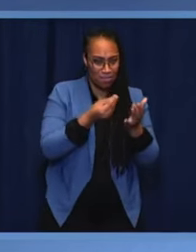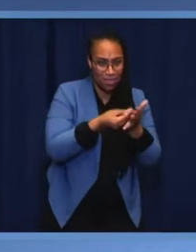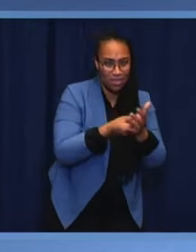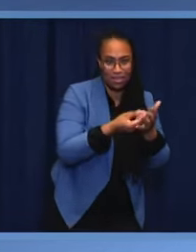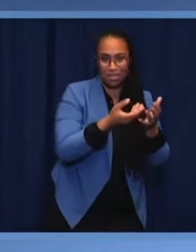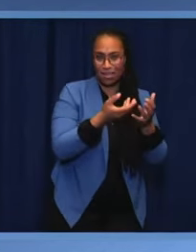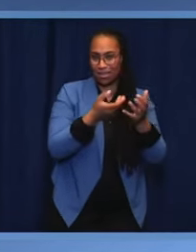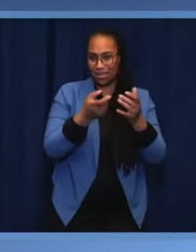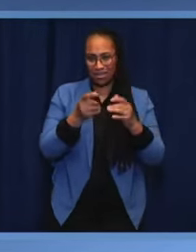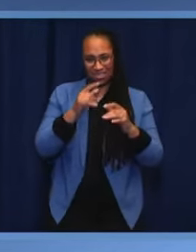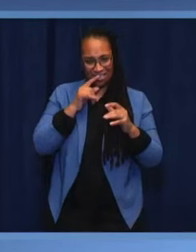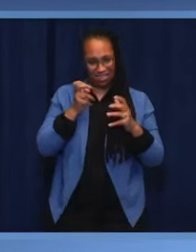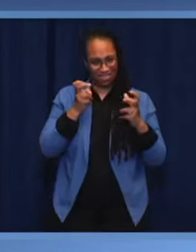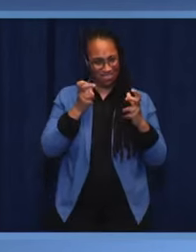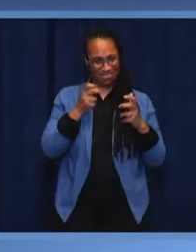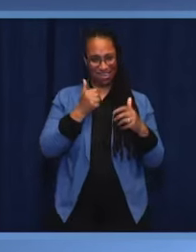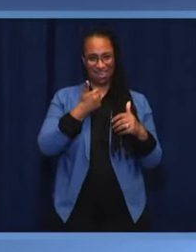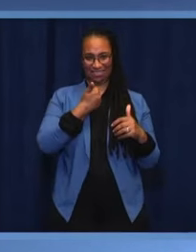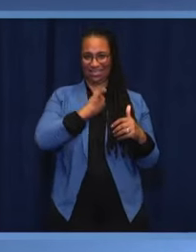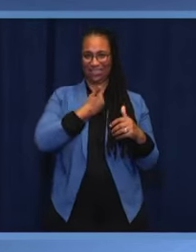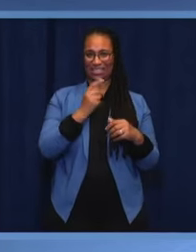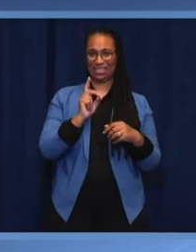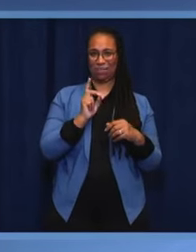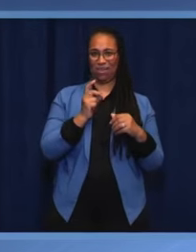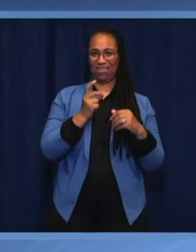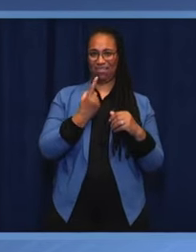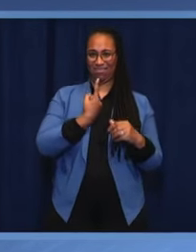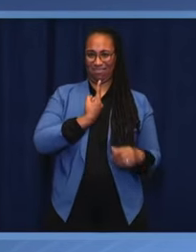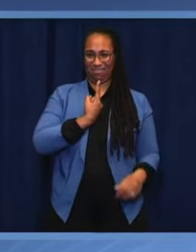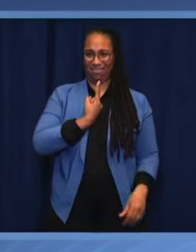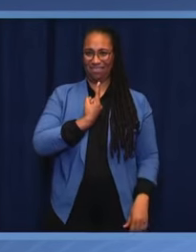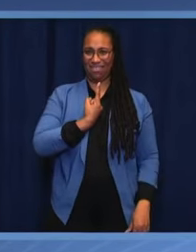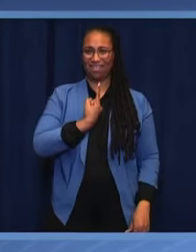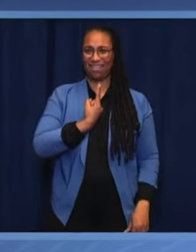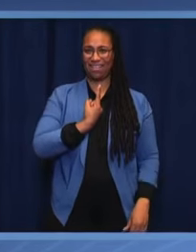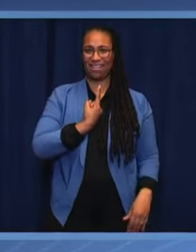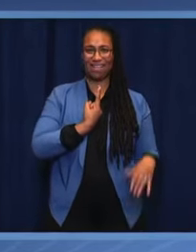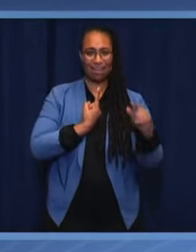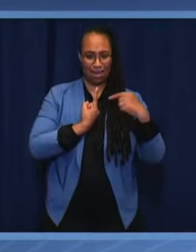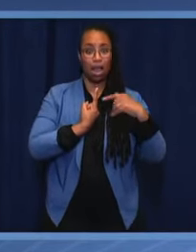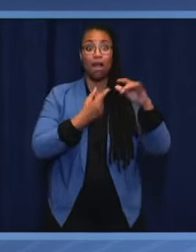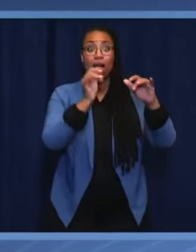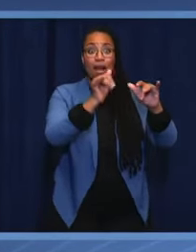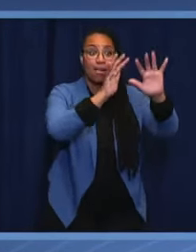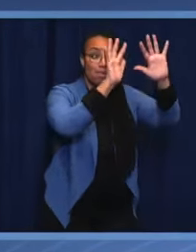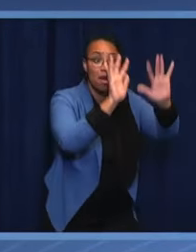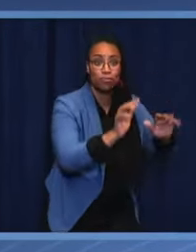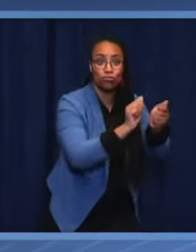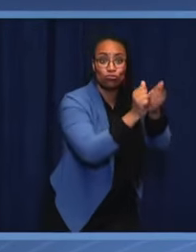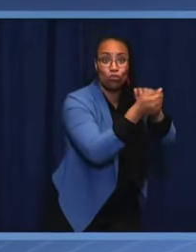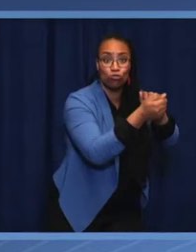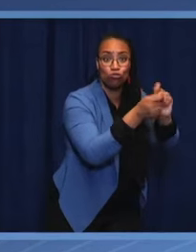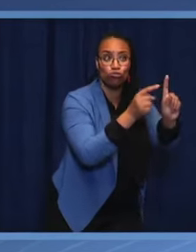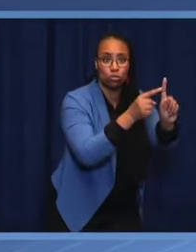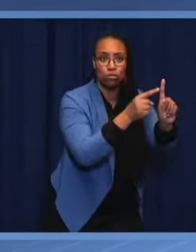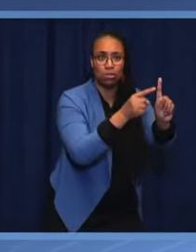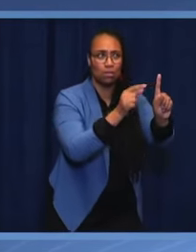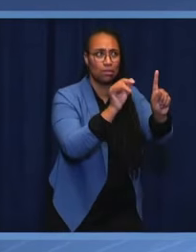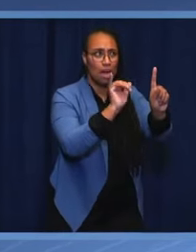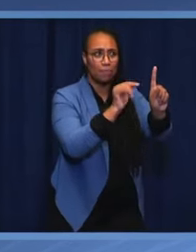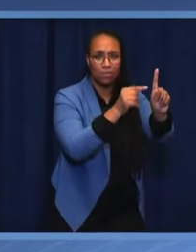social peace. I'd like to conclude alluding to the climate crisis, which is one of the main